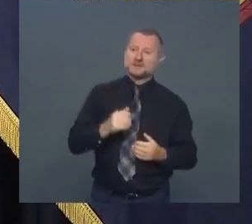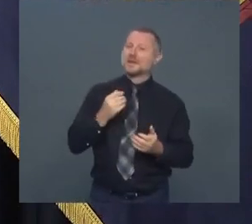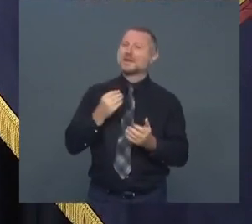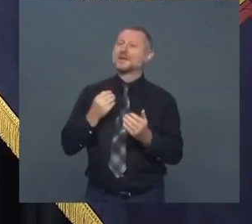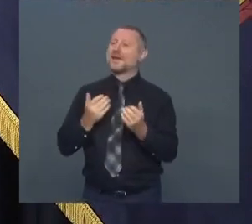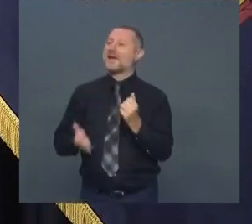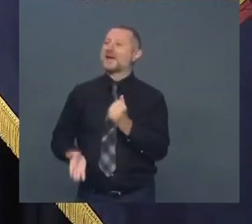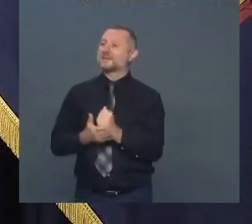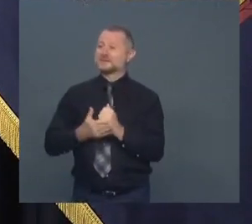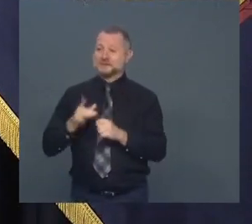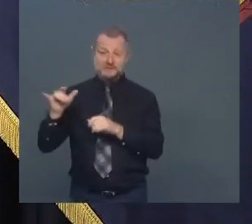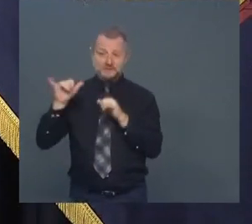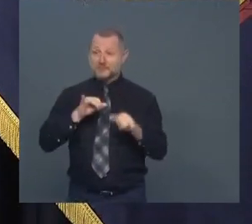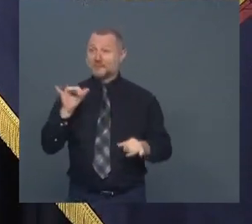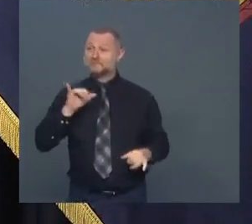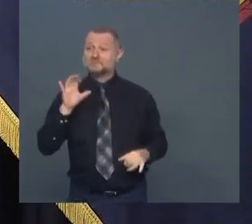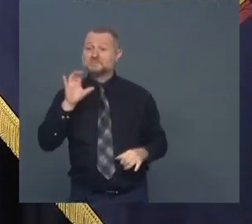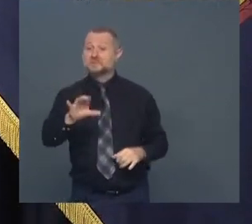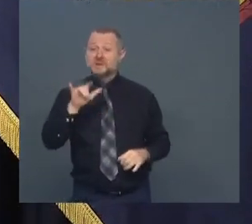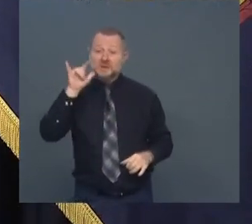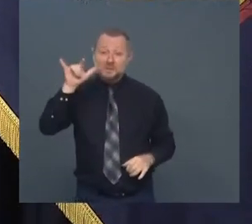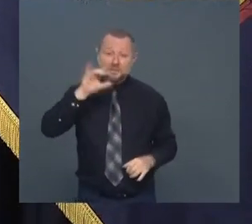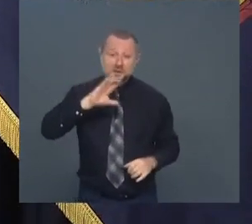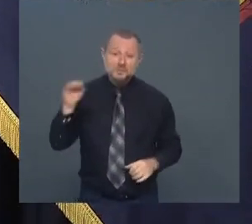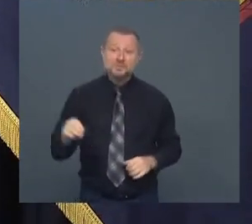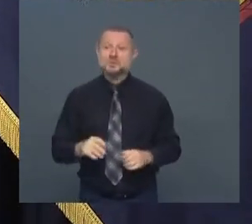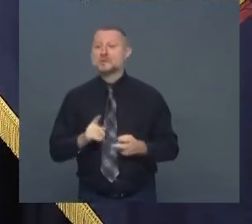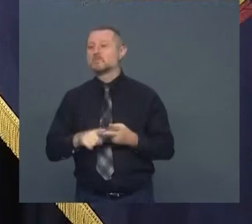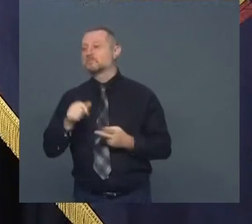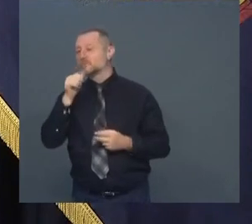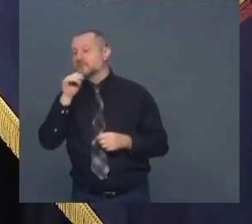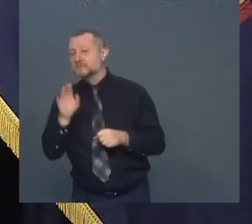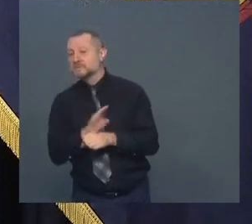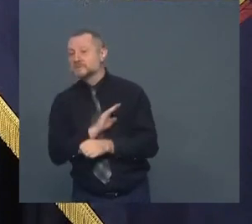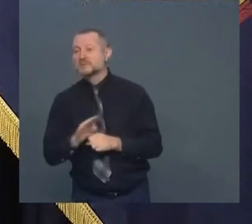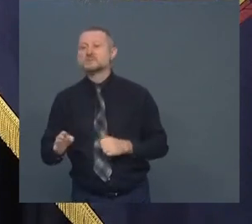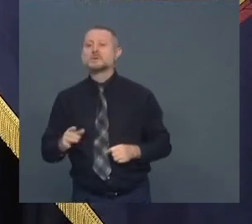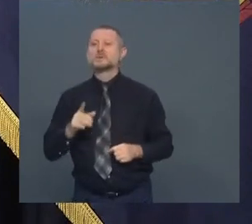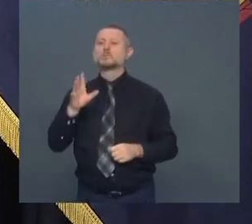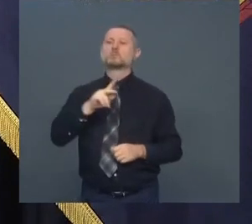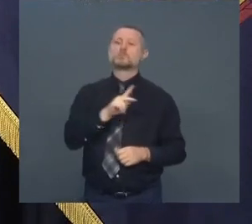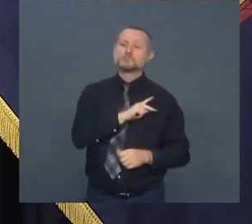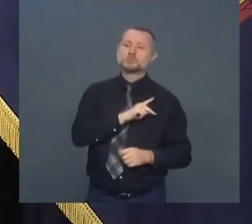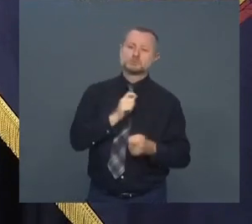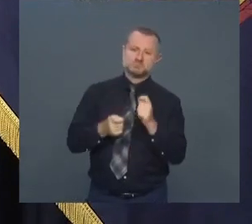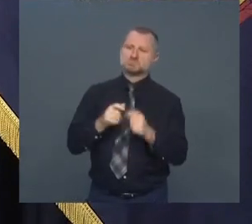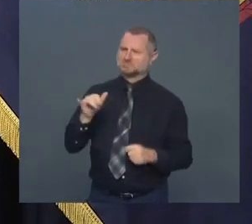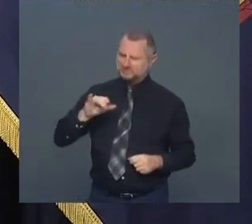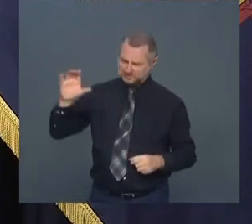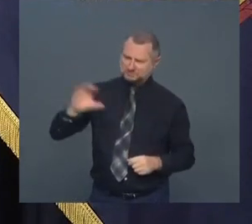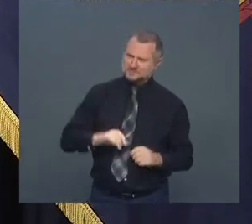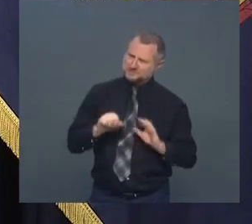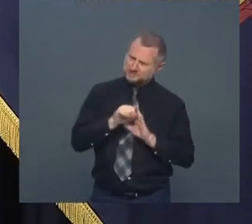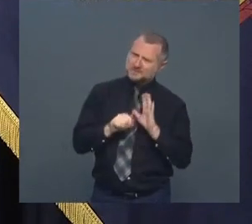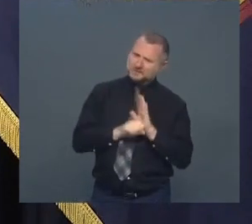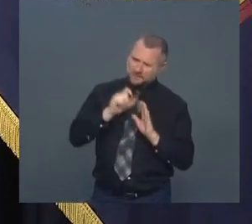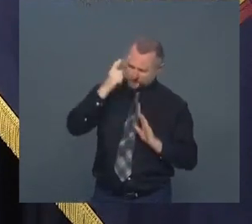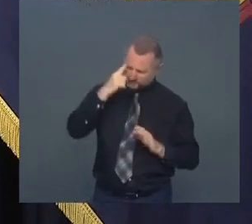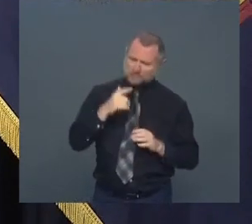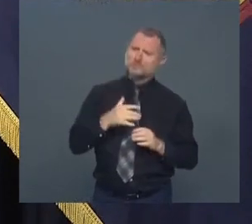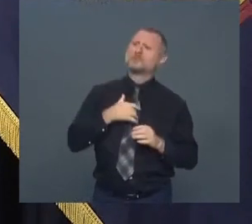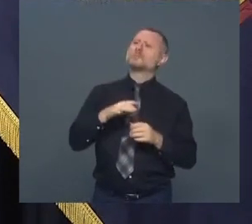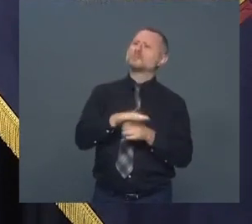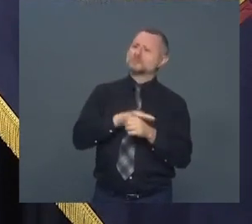did to the airlines and to businesses and to your donors. Give state and local governments the financial assistance they need.